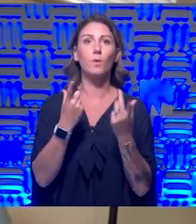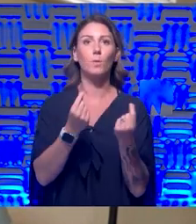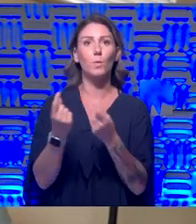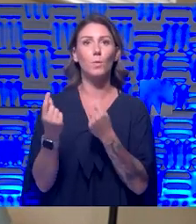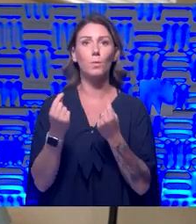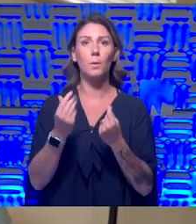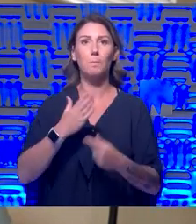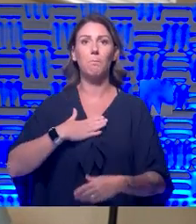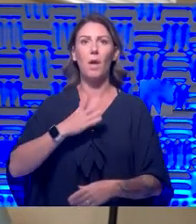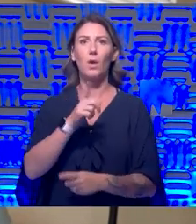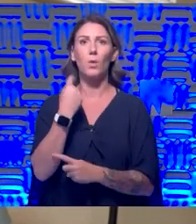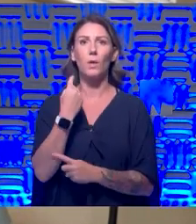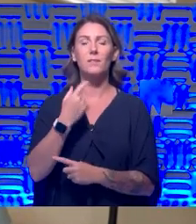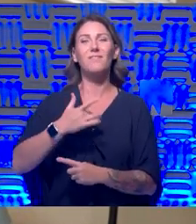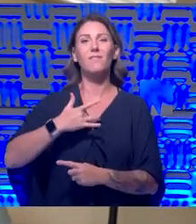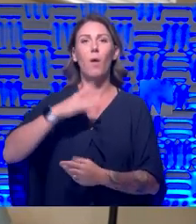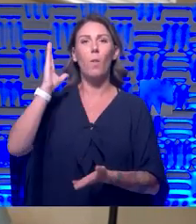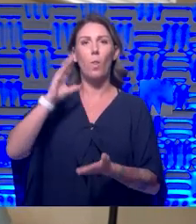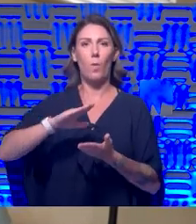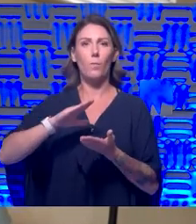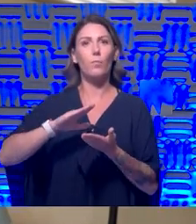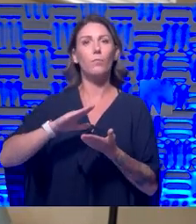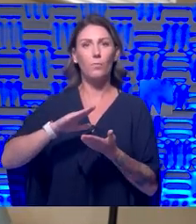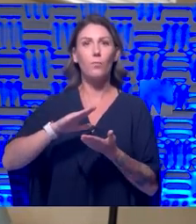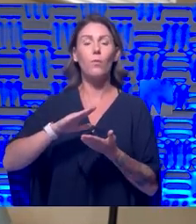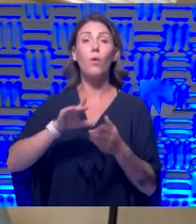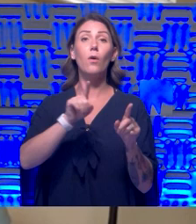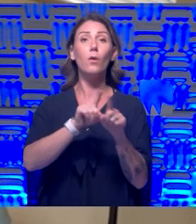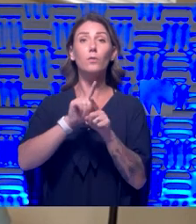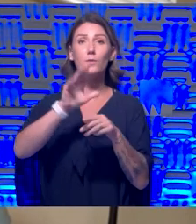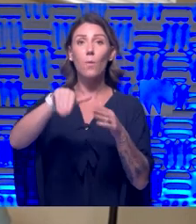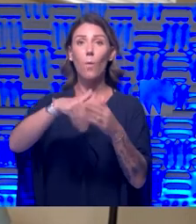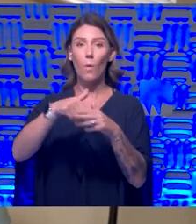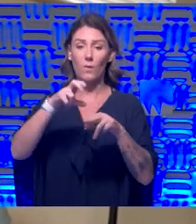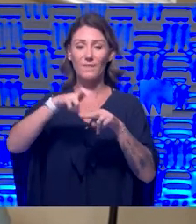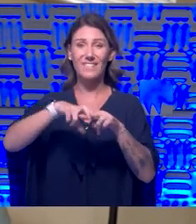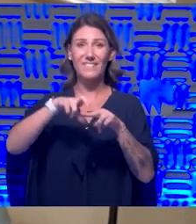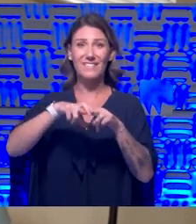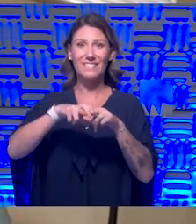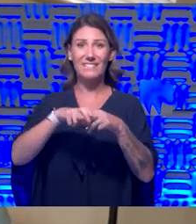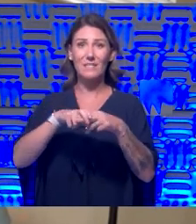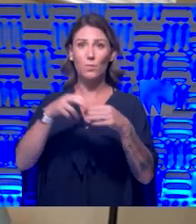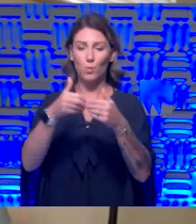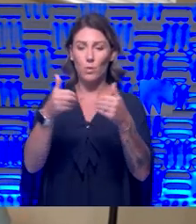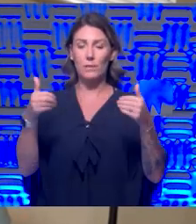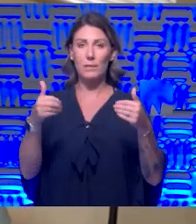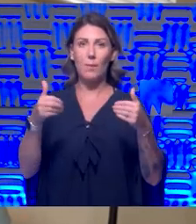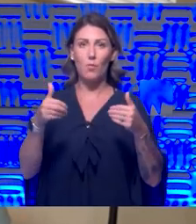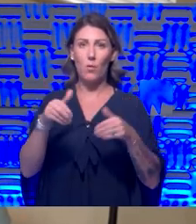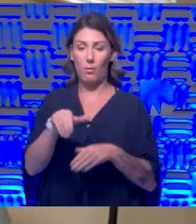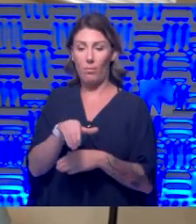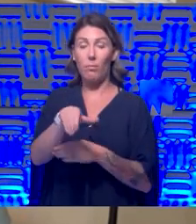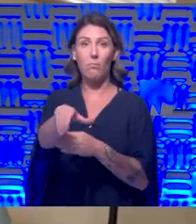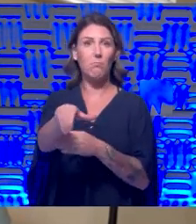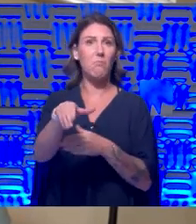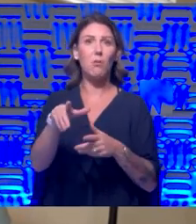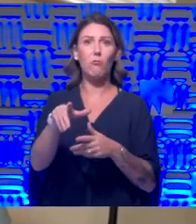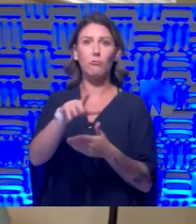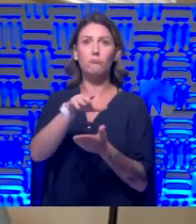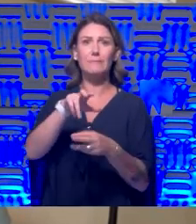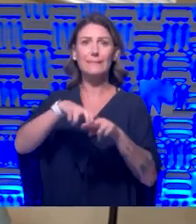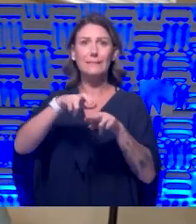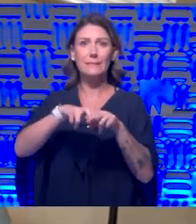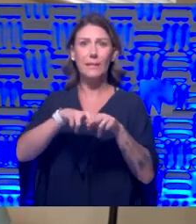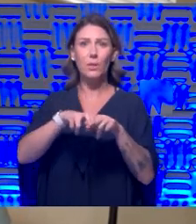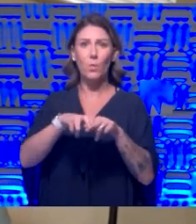risk was much lower. Most all of the seats were separated. The middle aisle was not really used, the middle seat, so that helped as